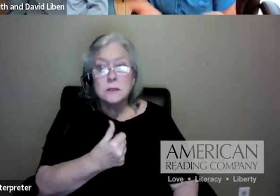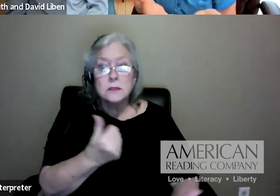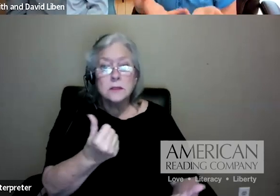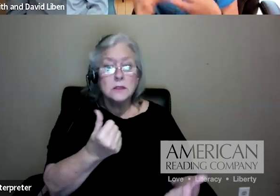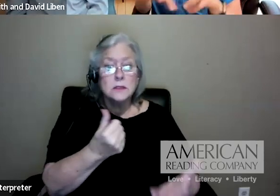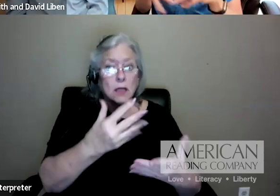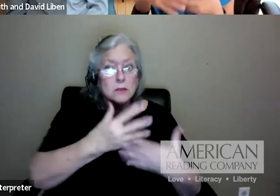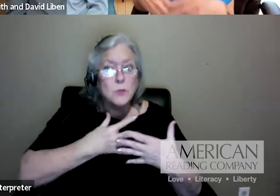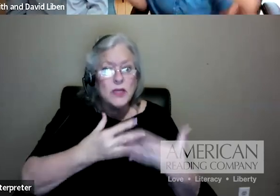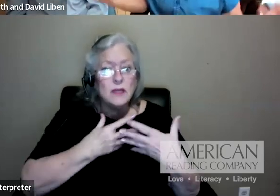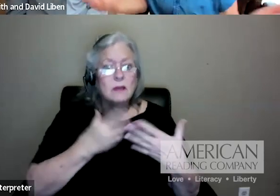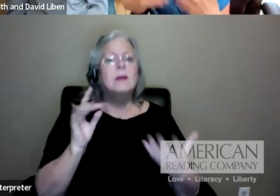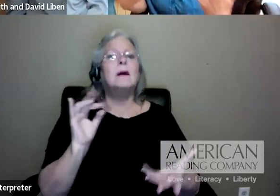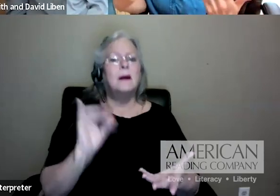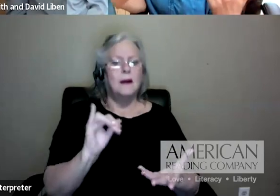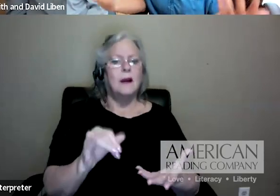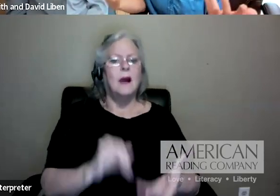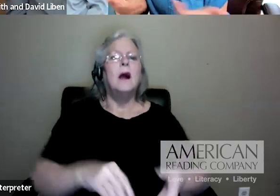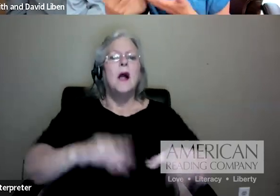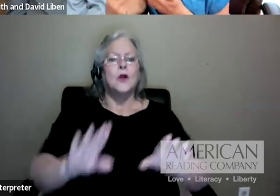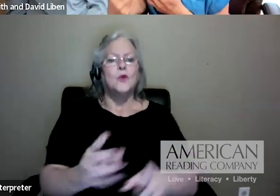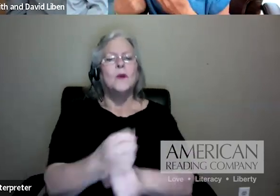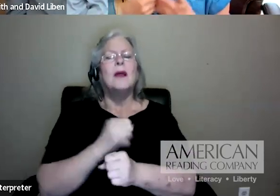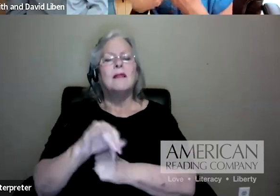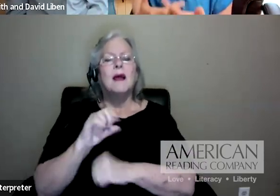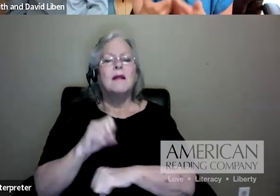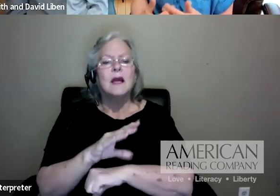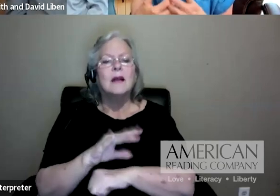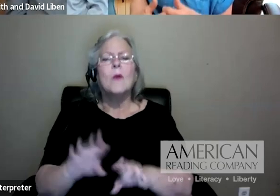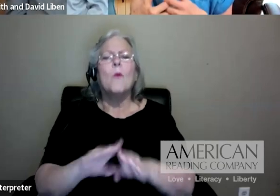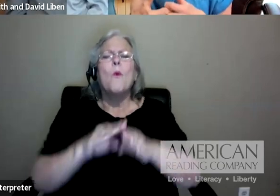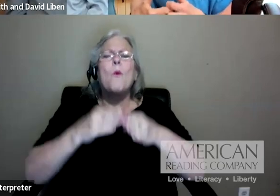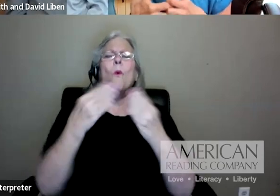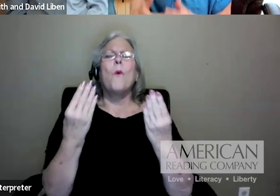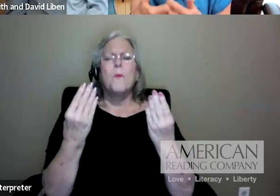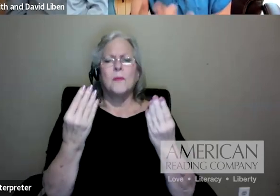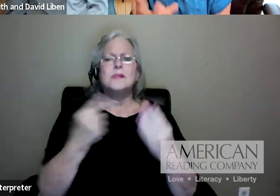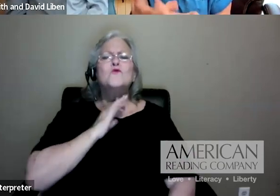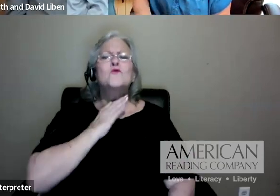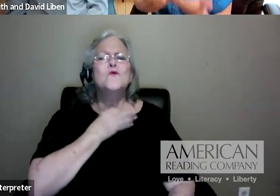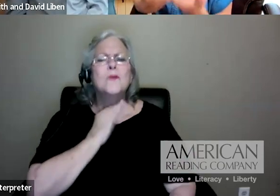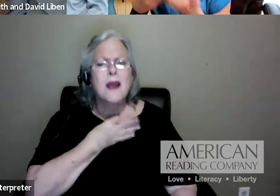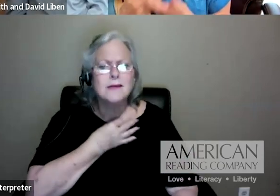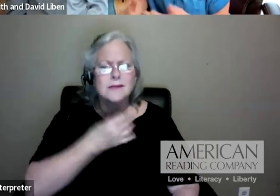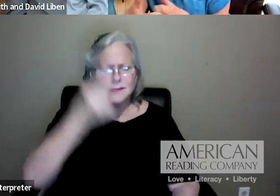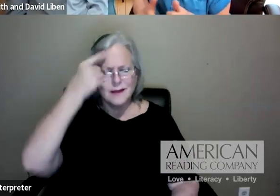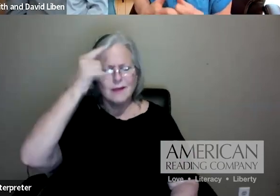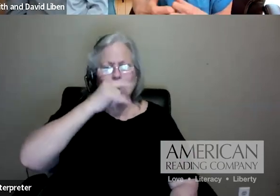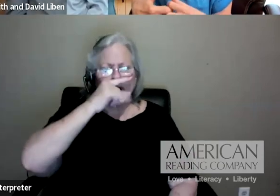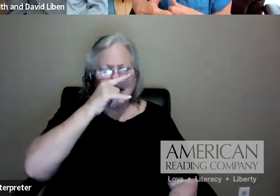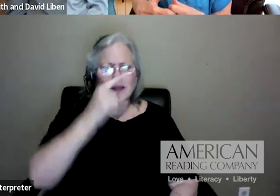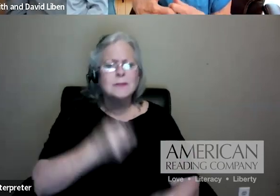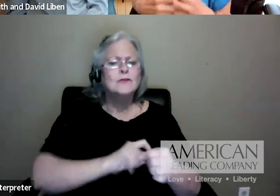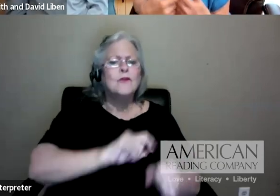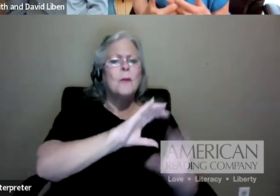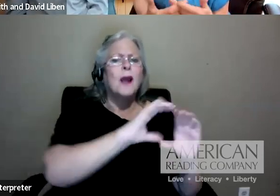that effect too, just this, it opens the door to curiosity being part and parcel of the classroom. And that is, that does lead to intellectual